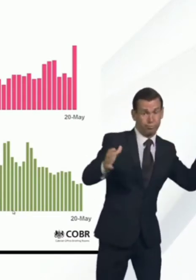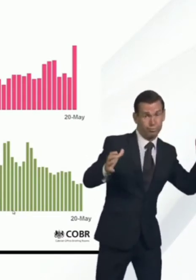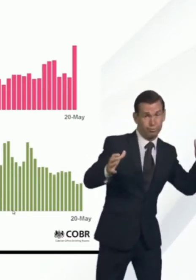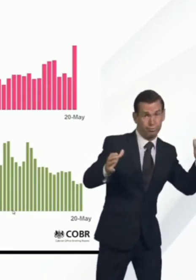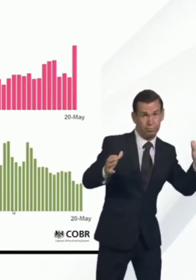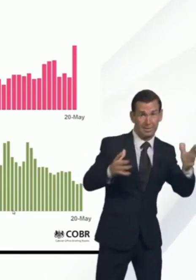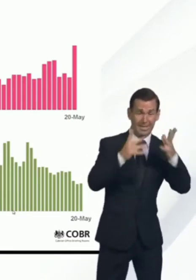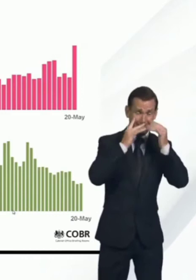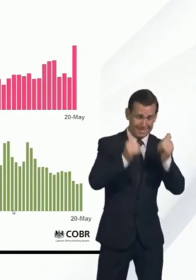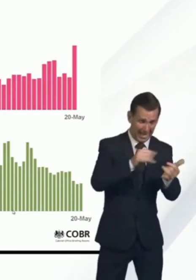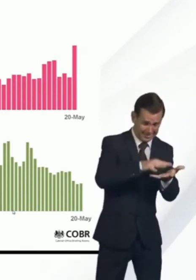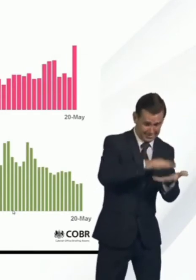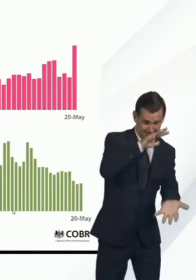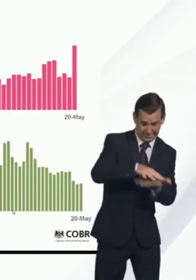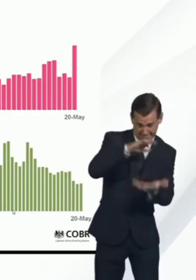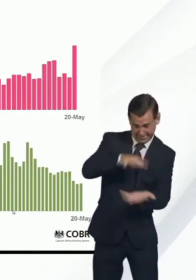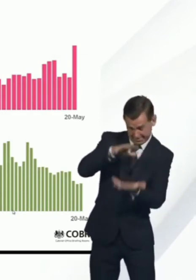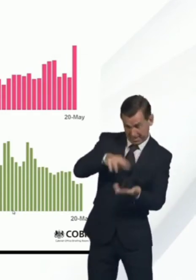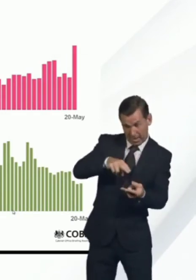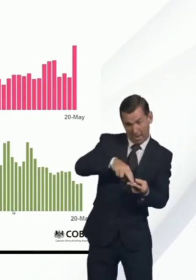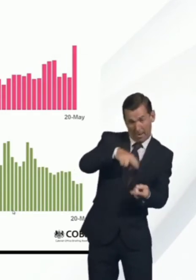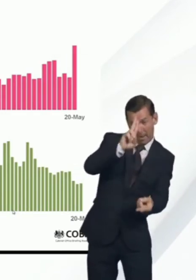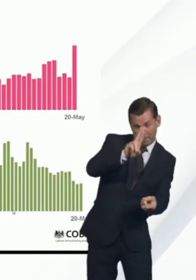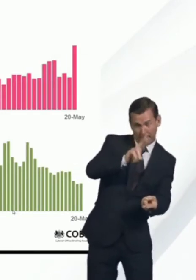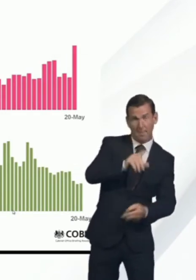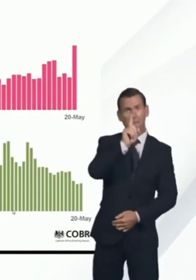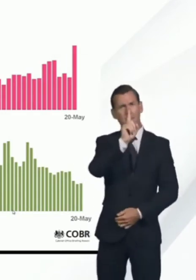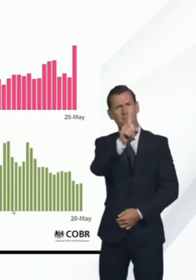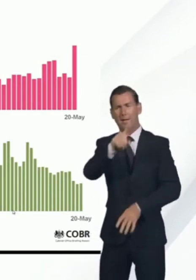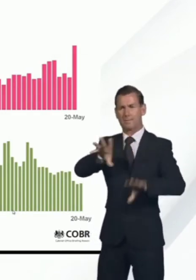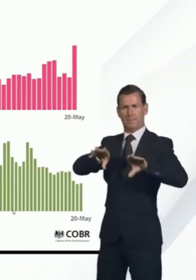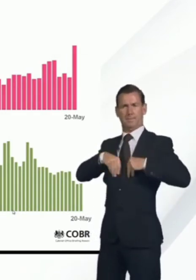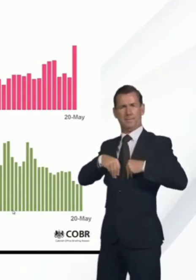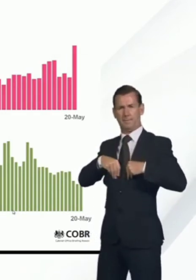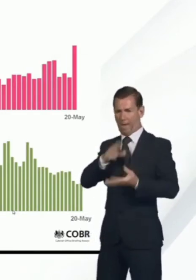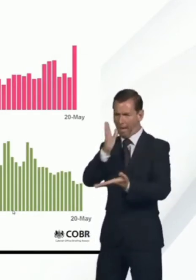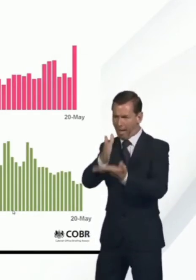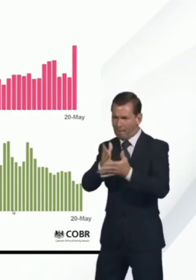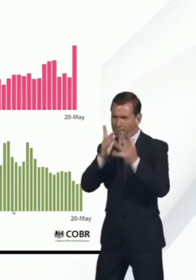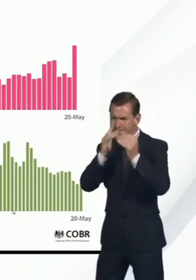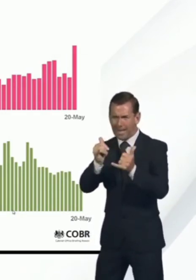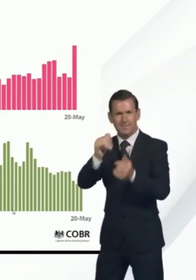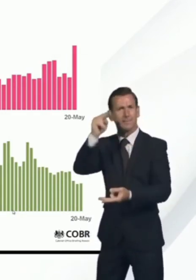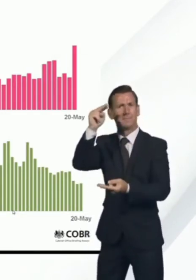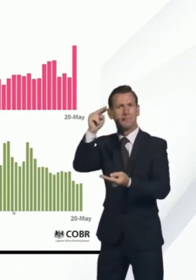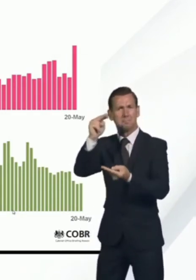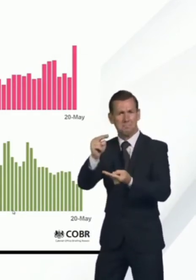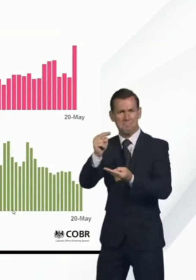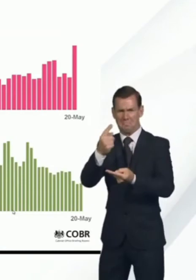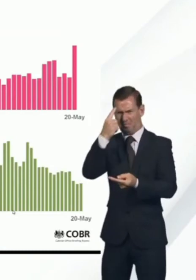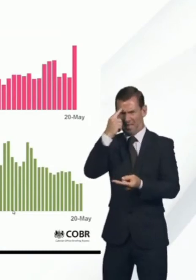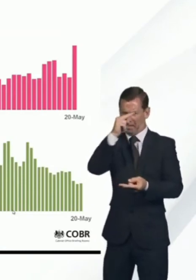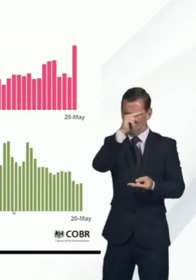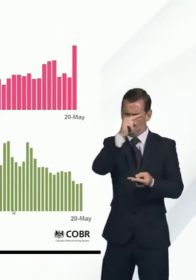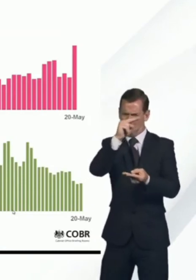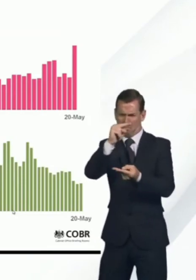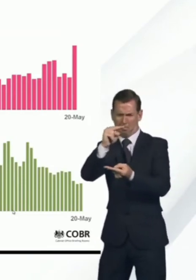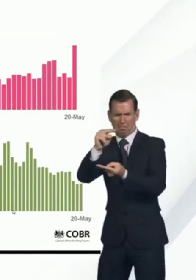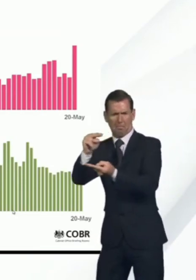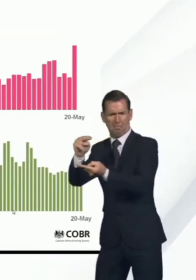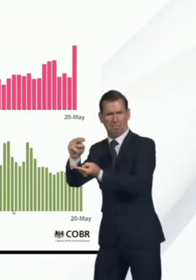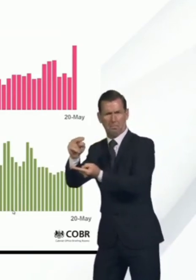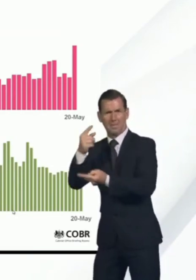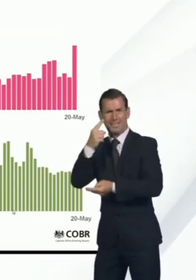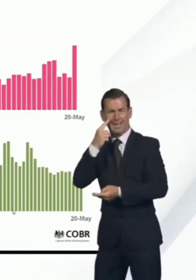number of tests has increased, the number of daily confirmed cases has not increased and in fact is stable or perhaps even falling. And I think